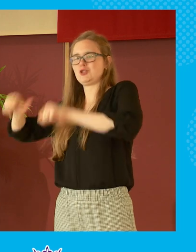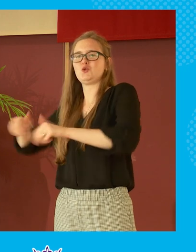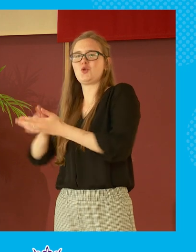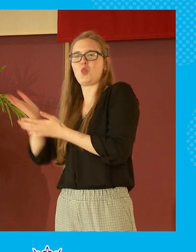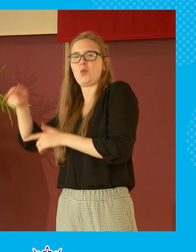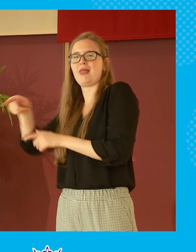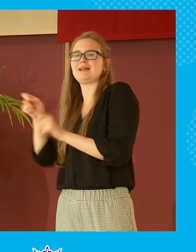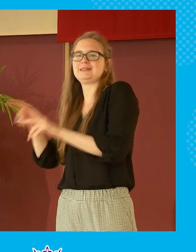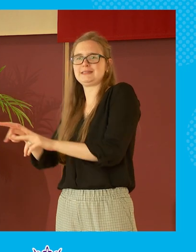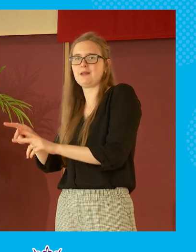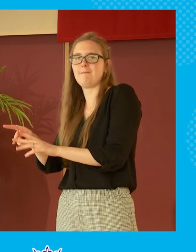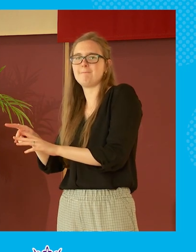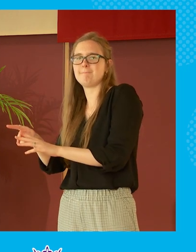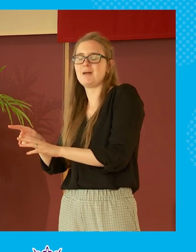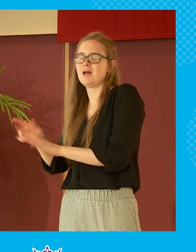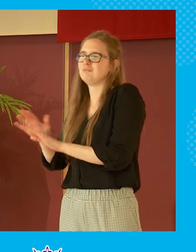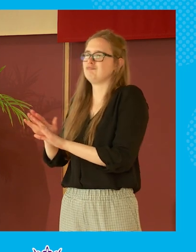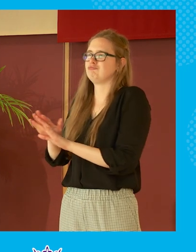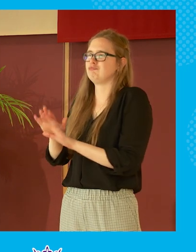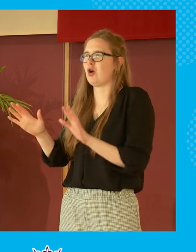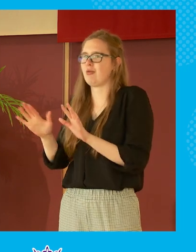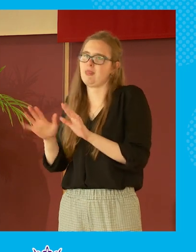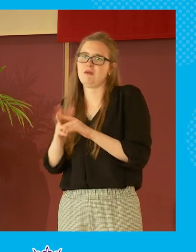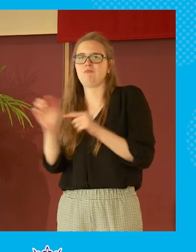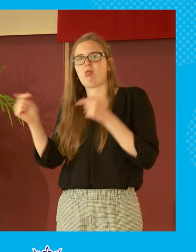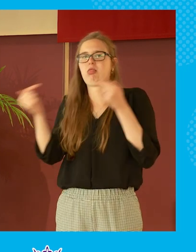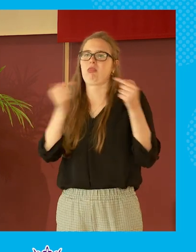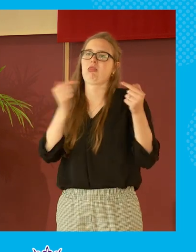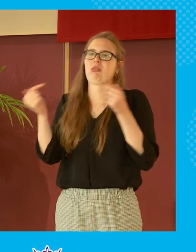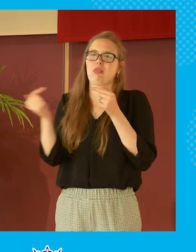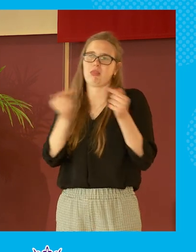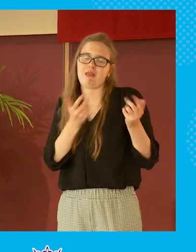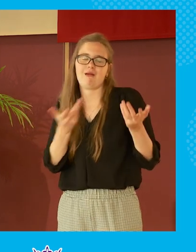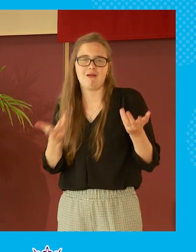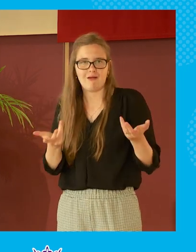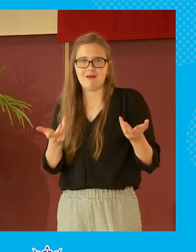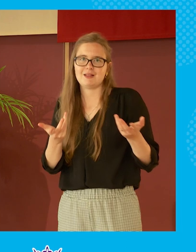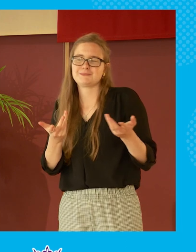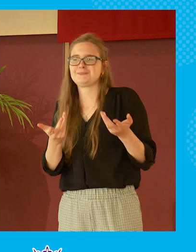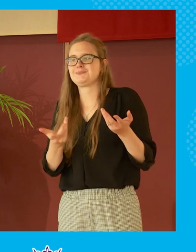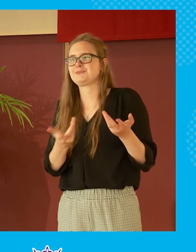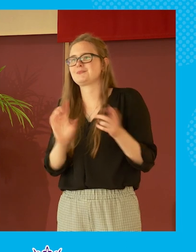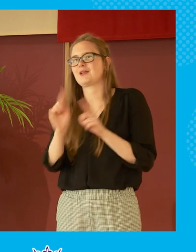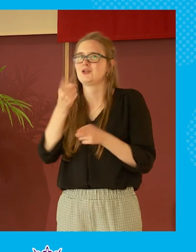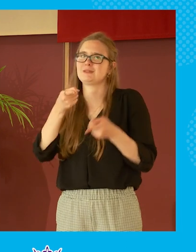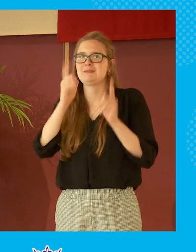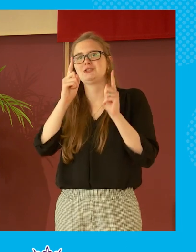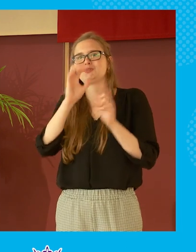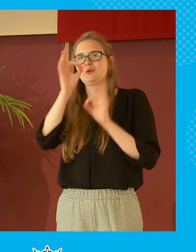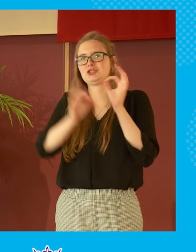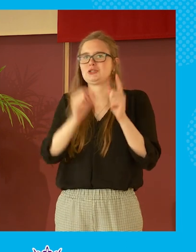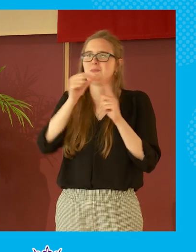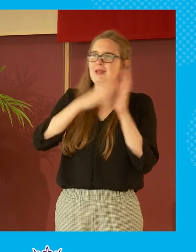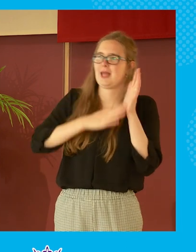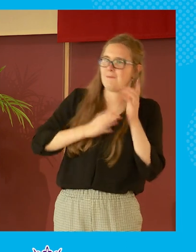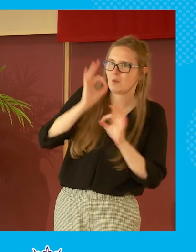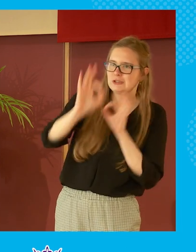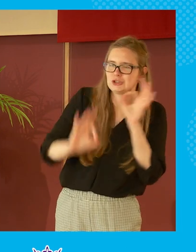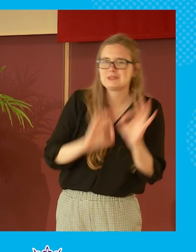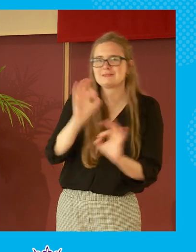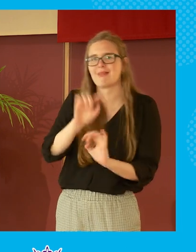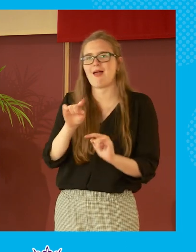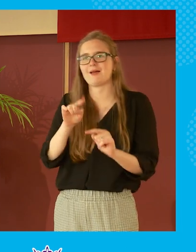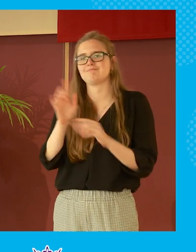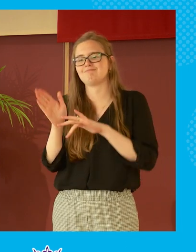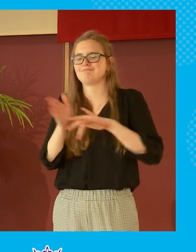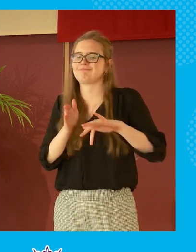rather than uh the bish bosh of uh uh first minister's questions prime minister's questions that that